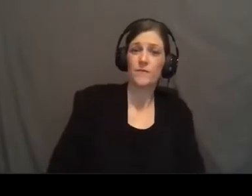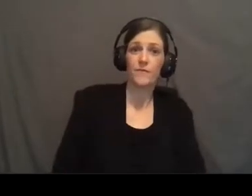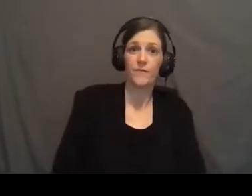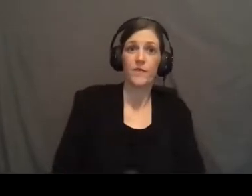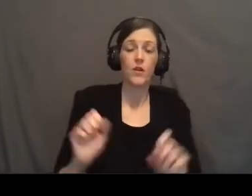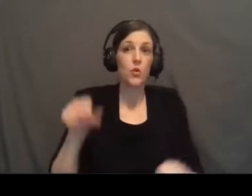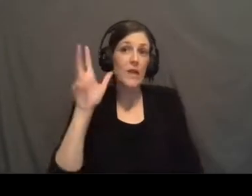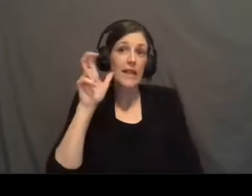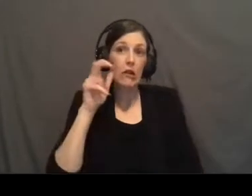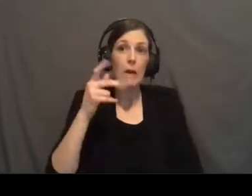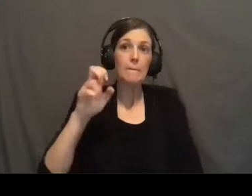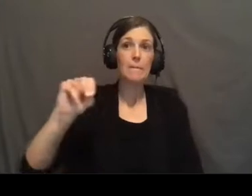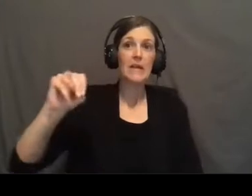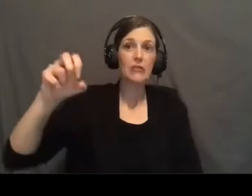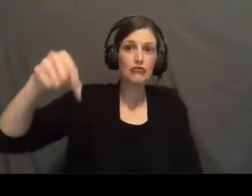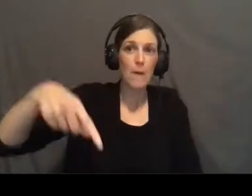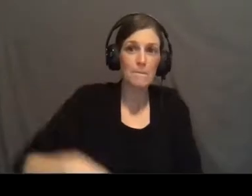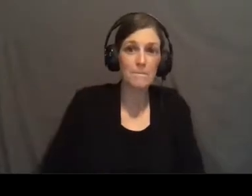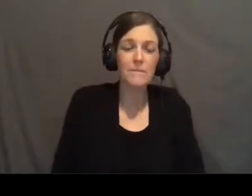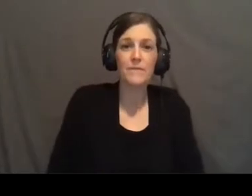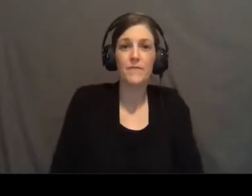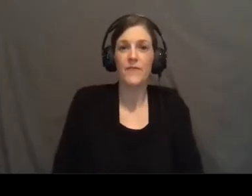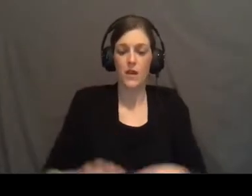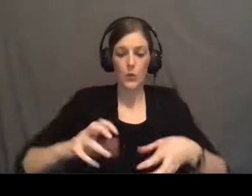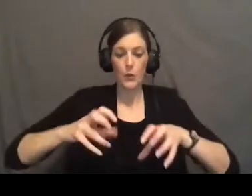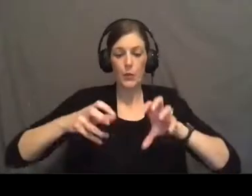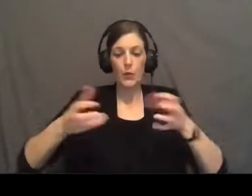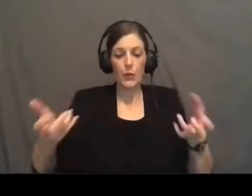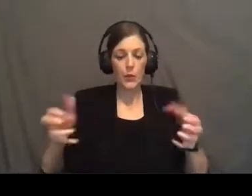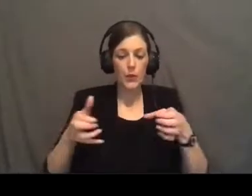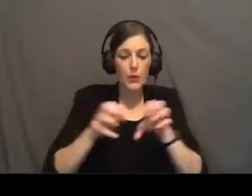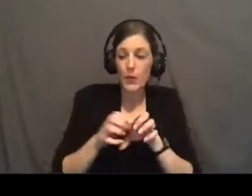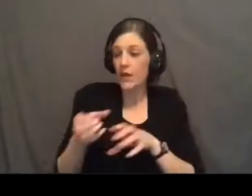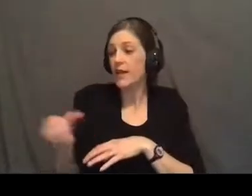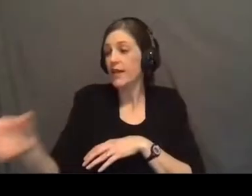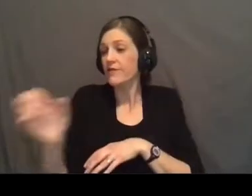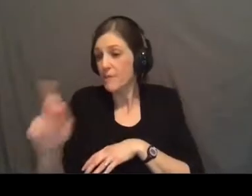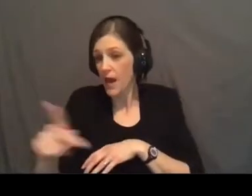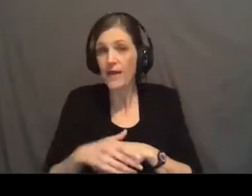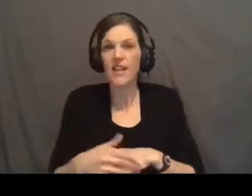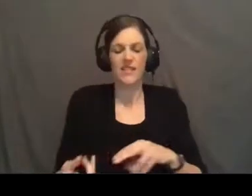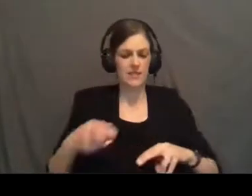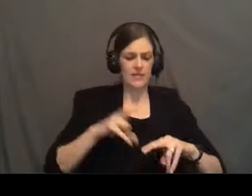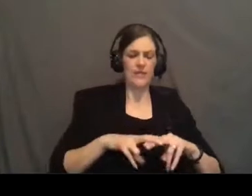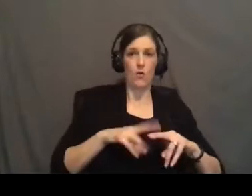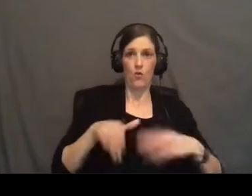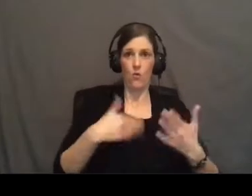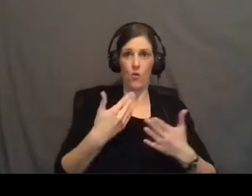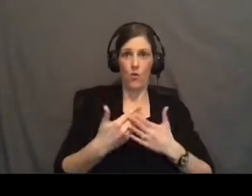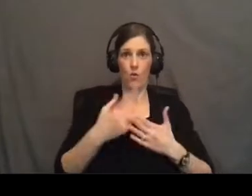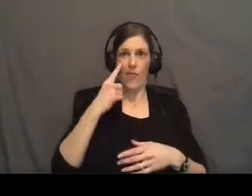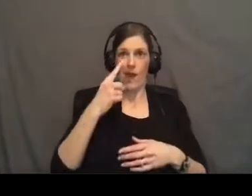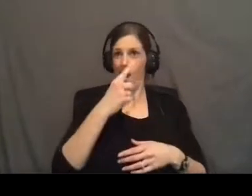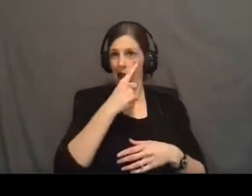you can hear a pin drop in the room. And He rolls up the scroll and He gives it back to the attendant and He sits down and all the eyes of the